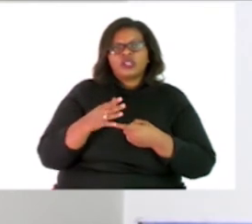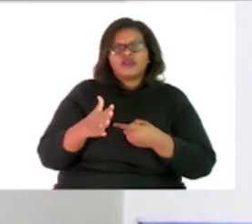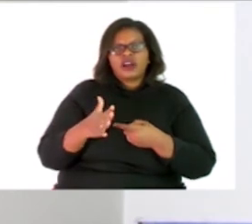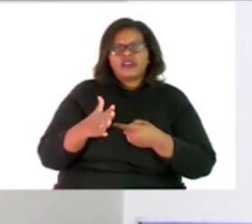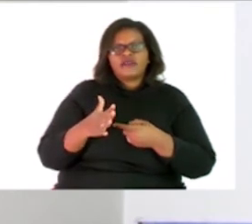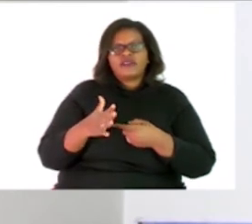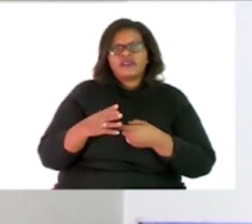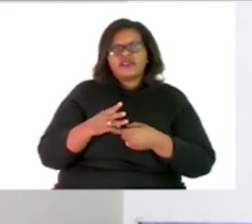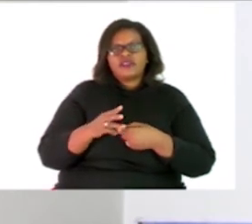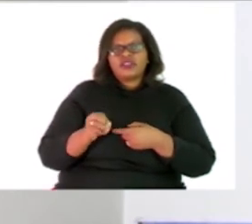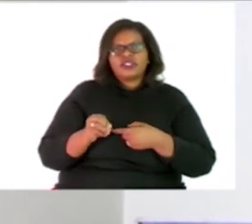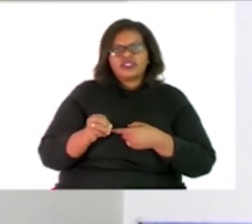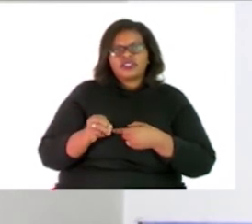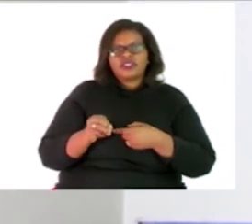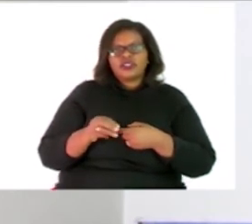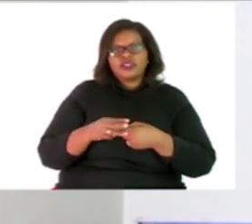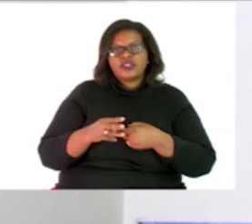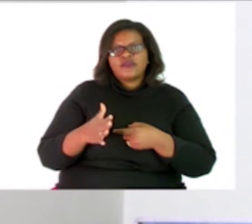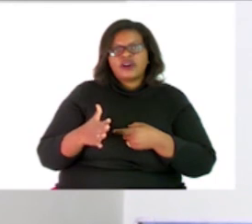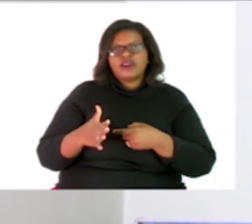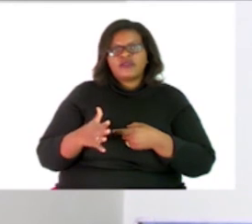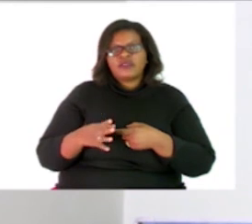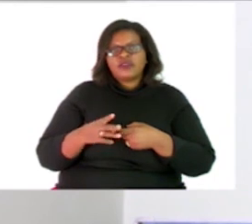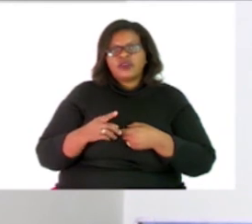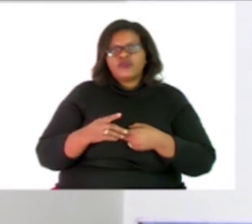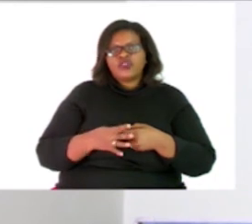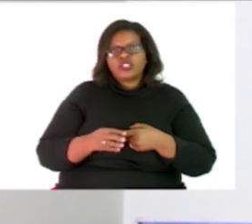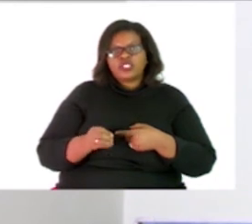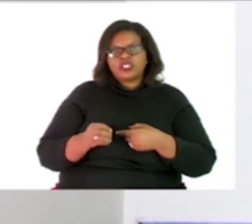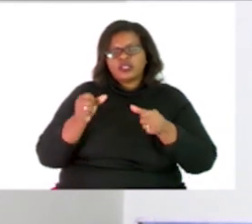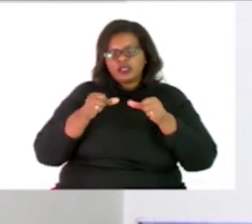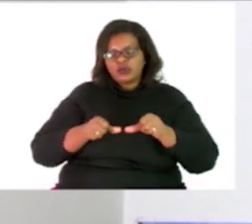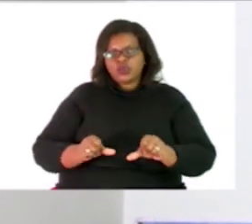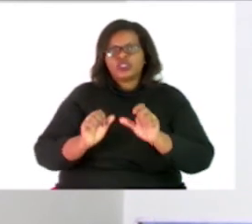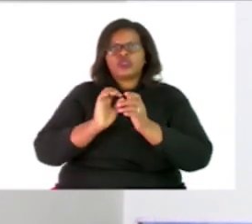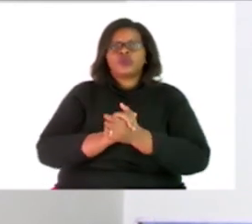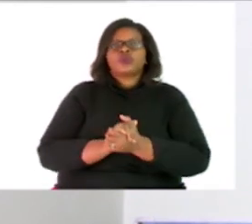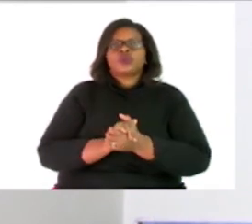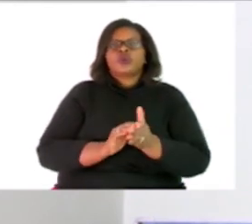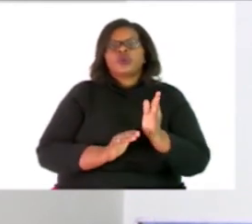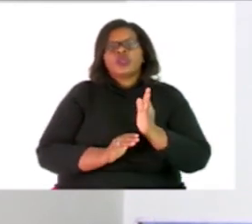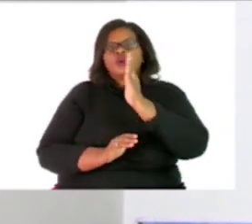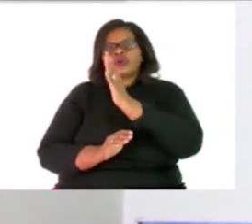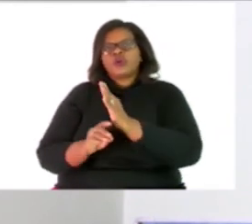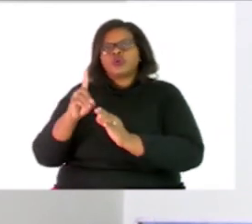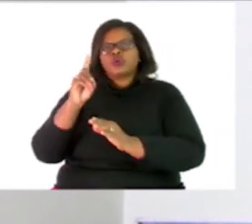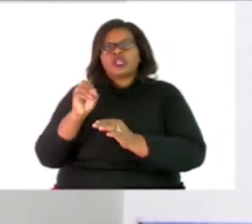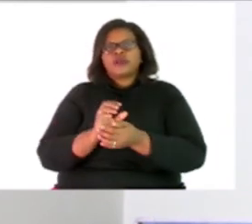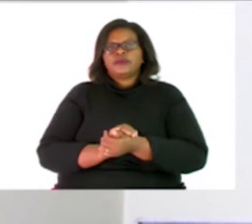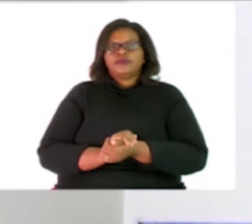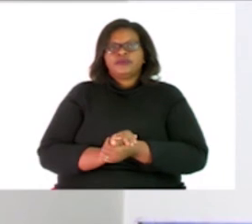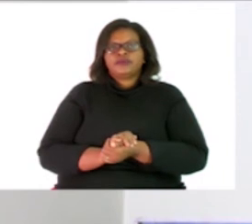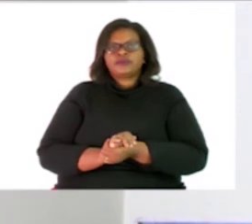We have 30 35 We have 40 and it goes Let me just enter it And then